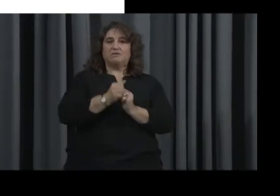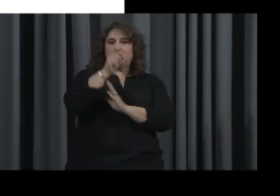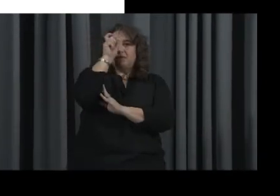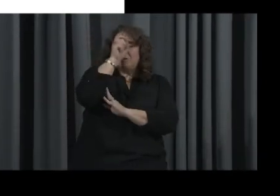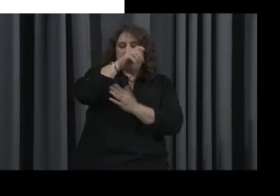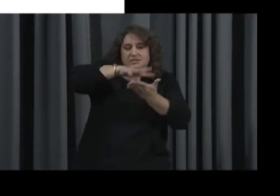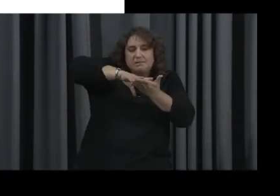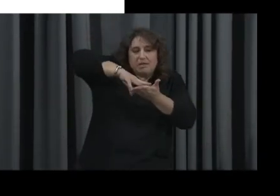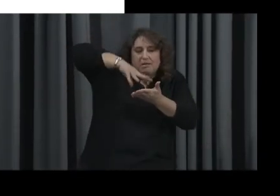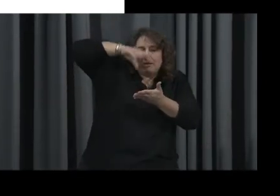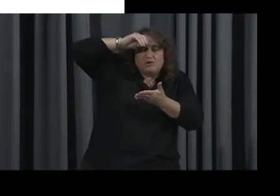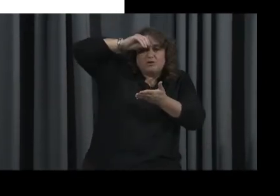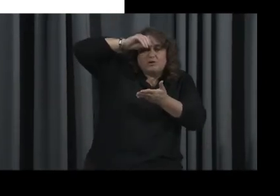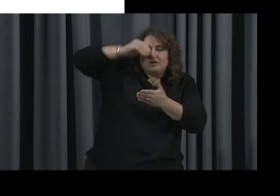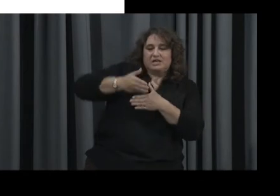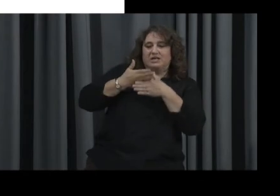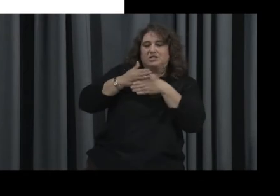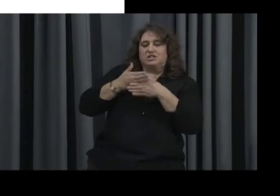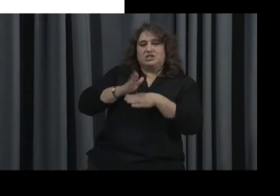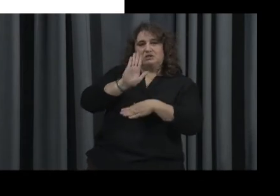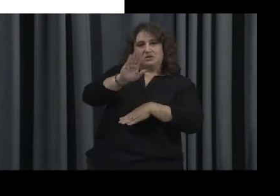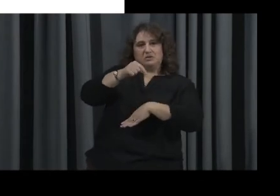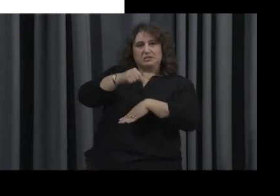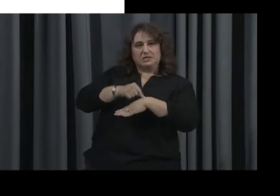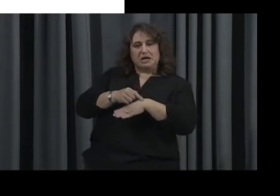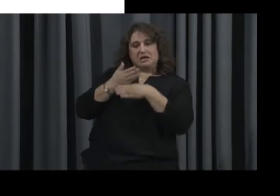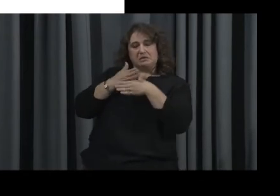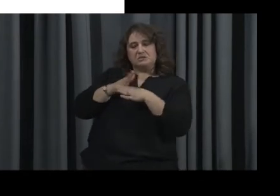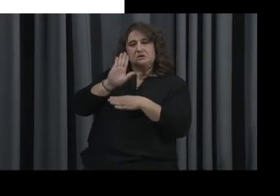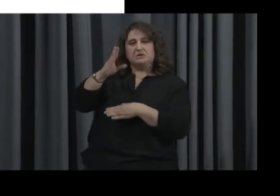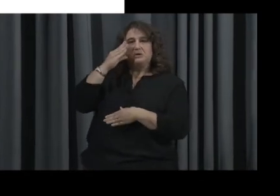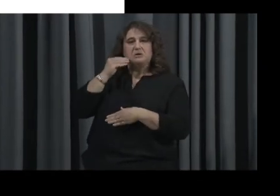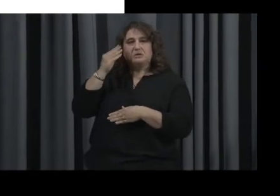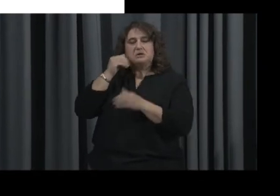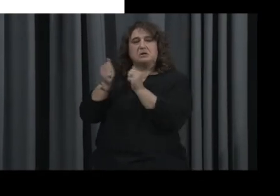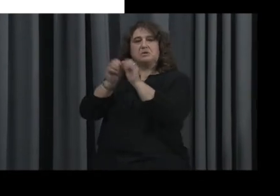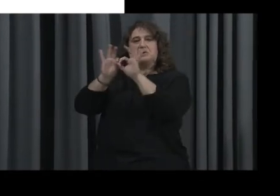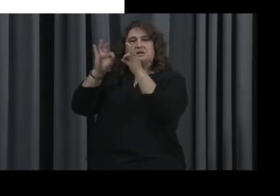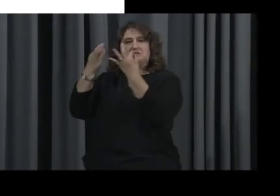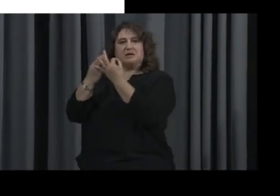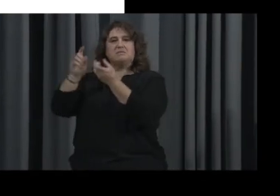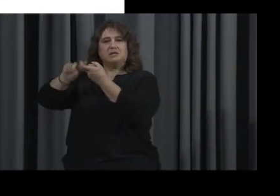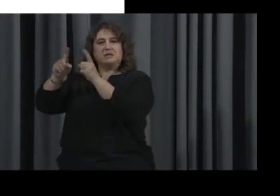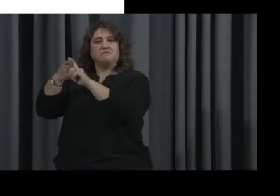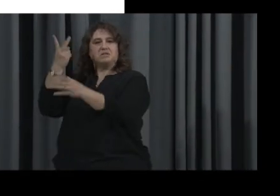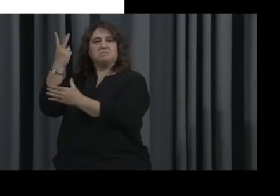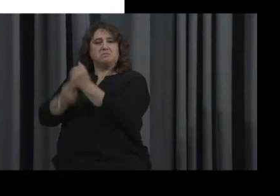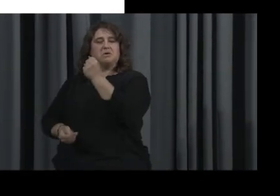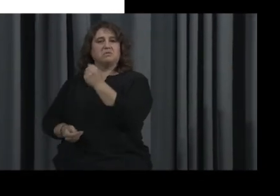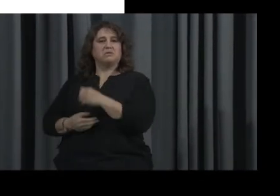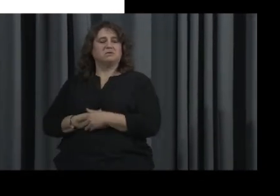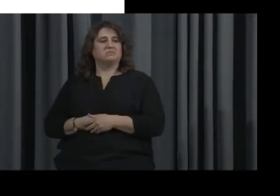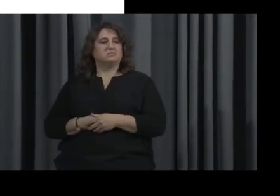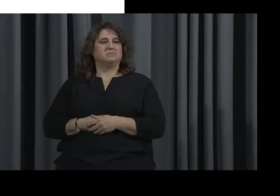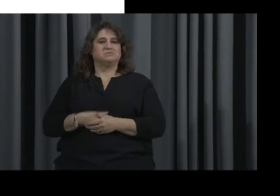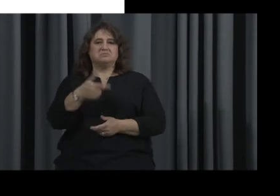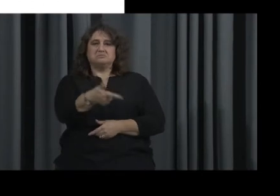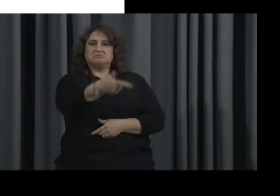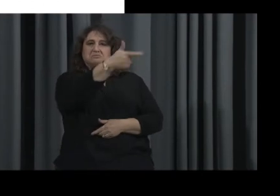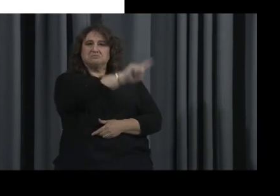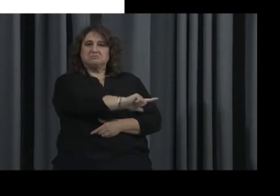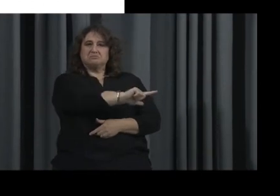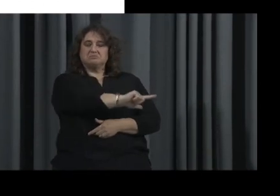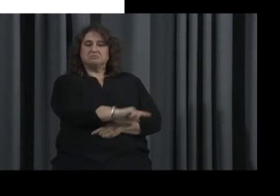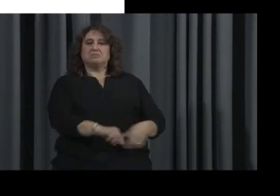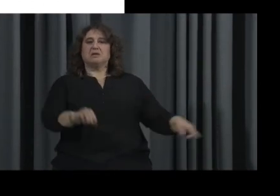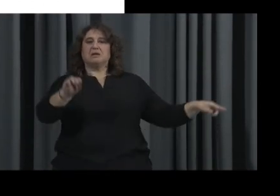gained and sharing time and experiences with family and friends. So, Mr. Mann, could you share yours?